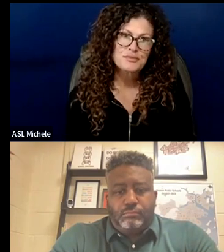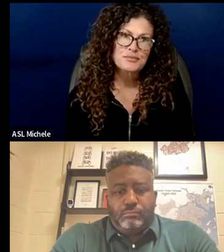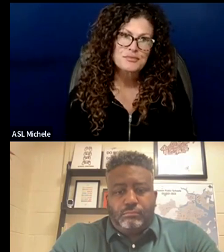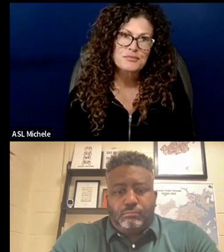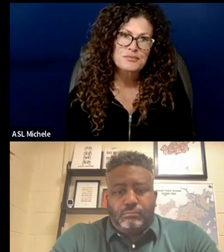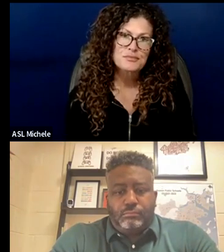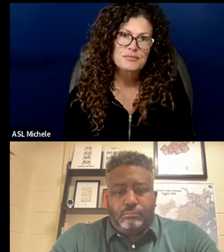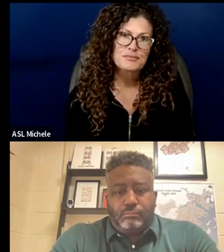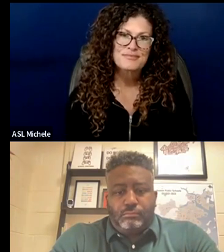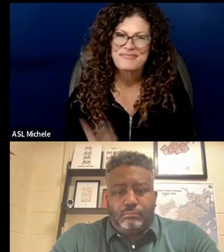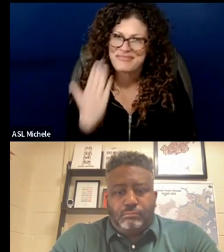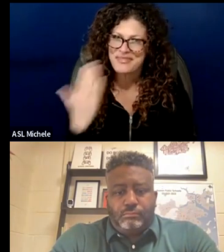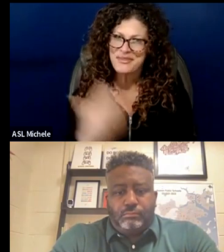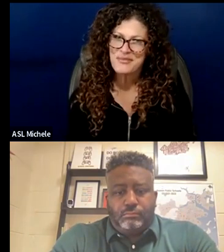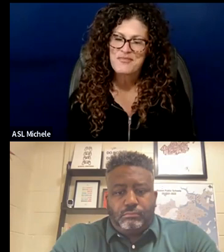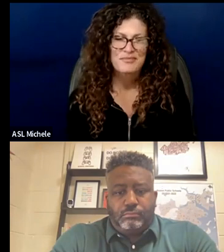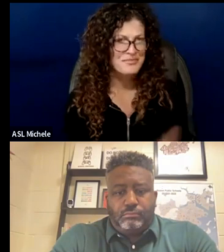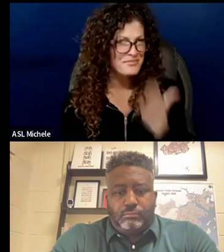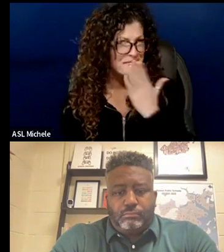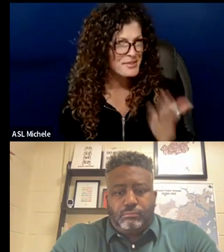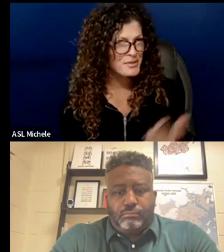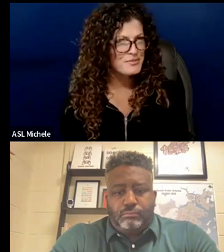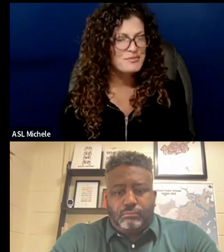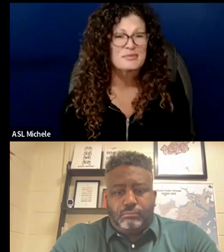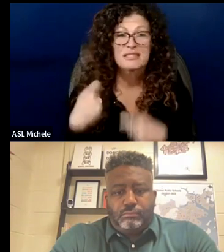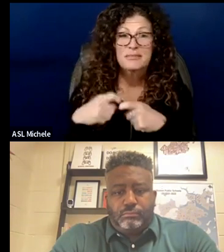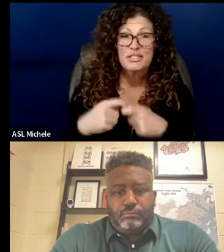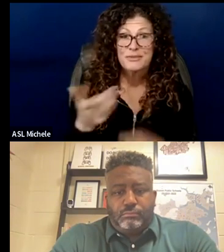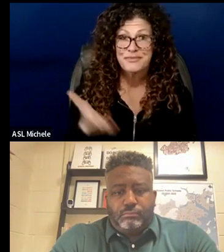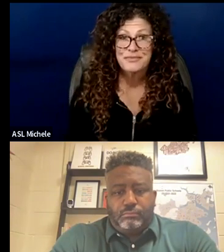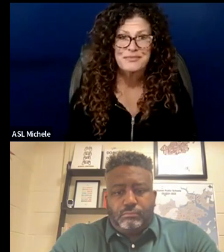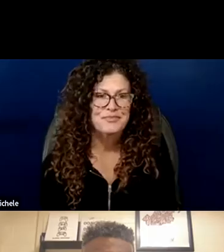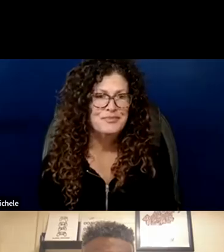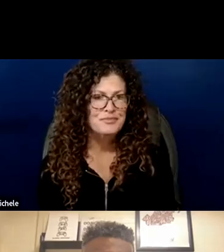thank you thank you very much and our spanish interpreter please